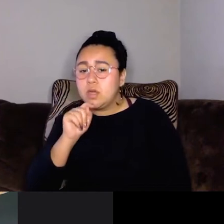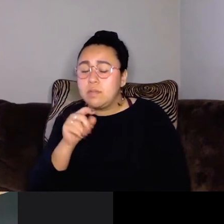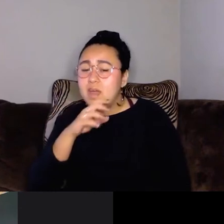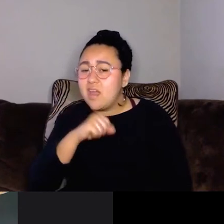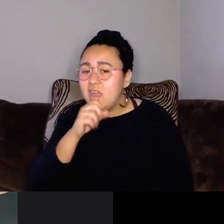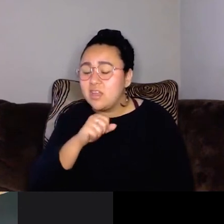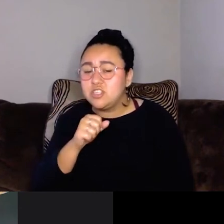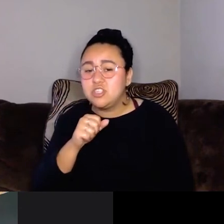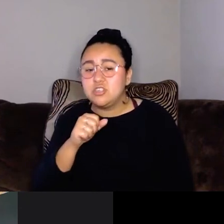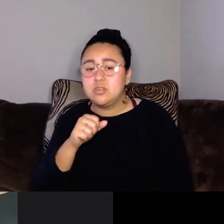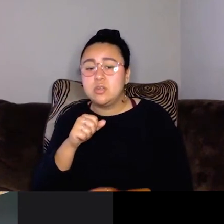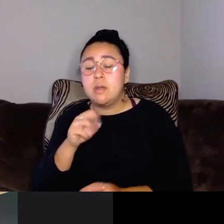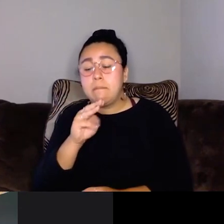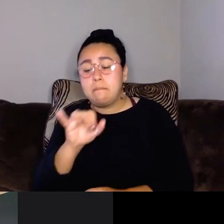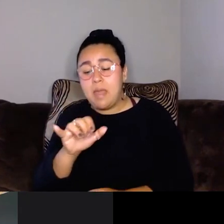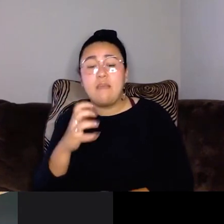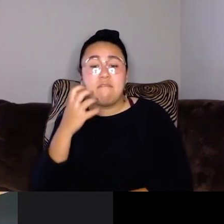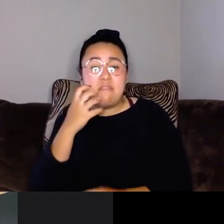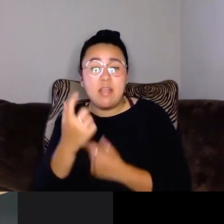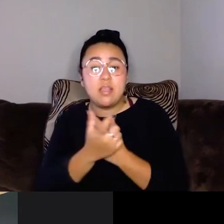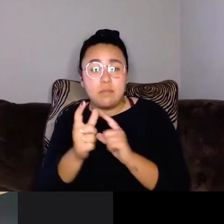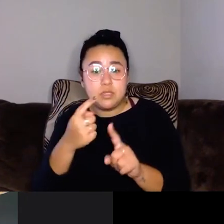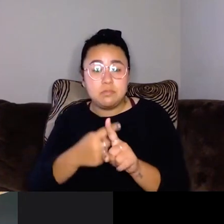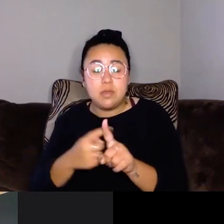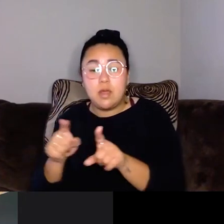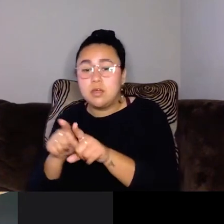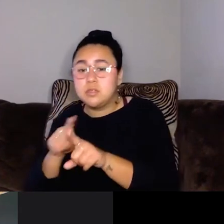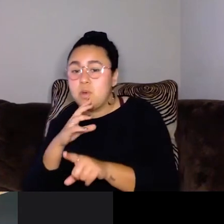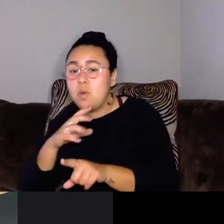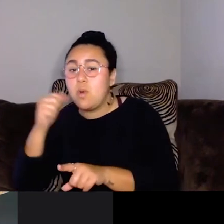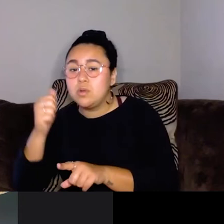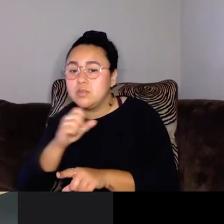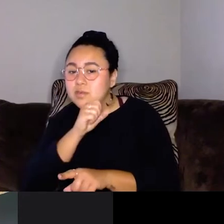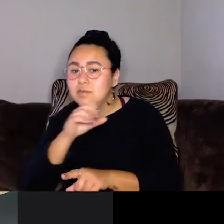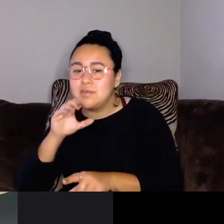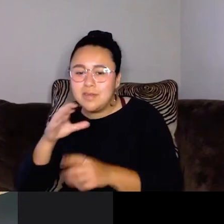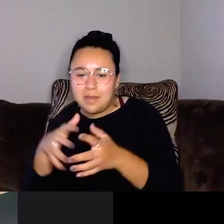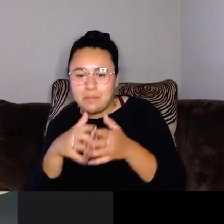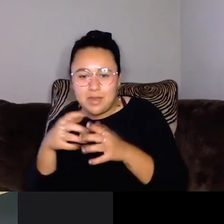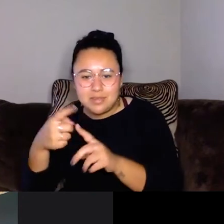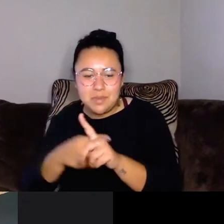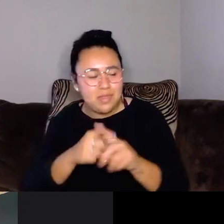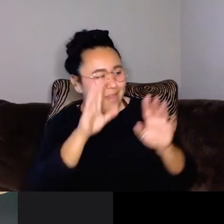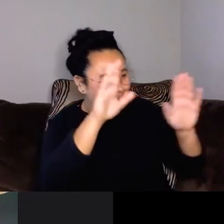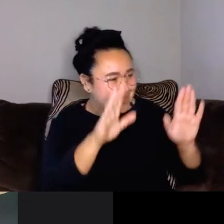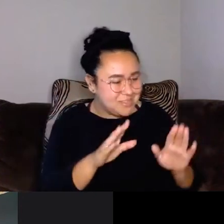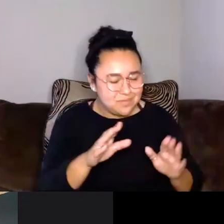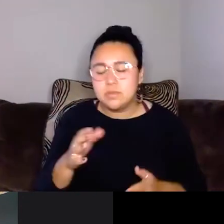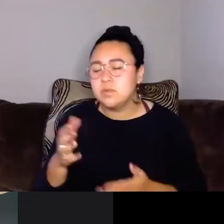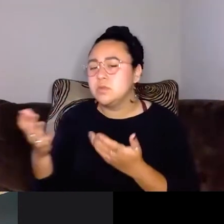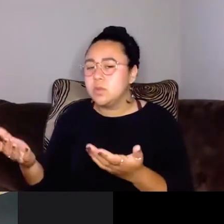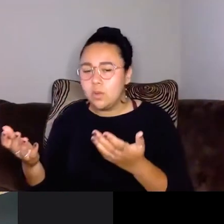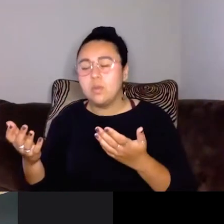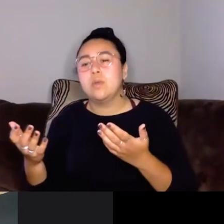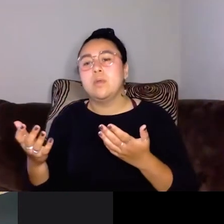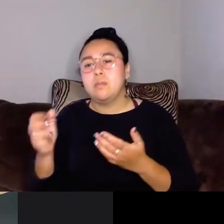addition to maybe a fat liberation month, it's also older Americans. Awesome. Um, so let's